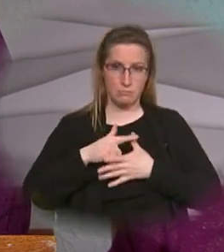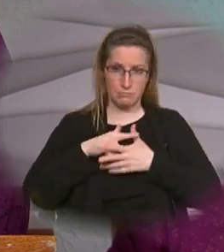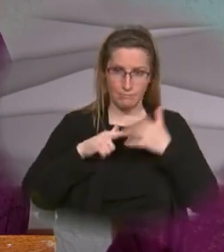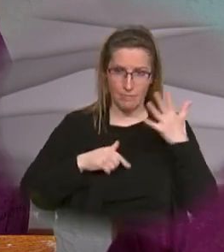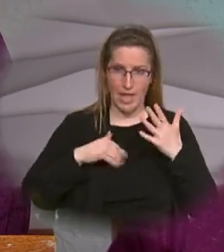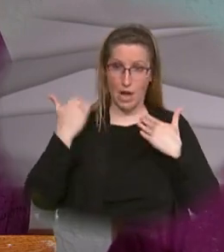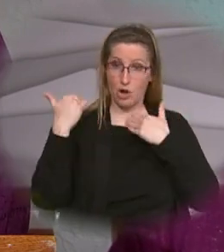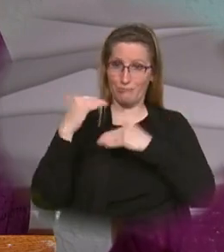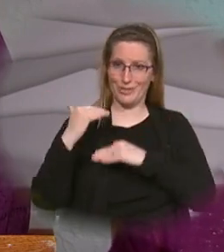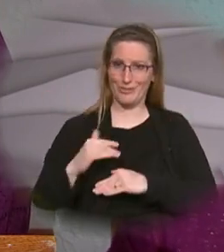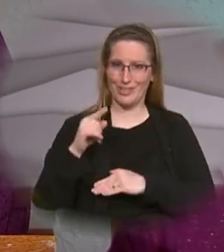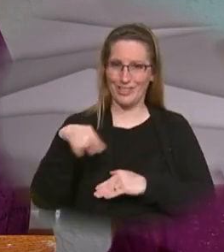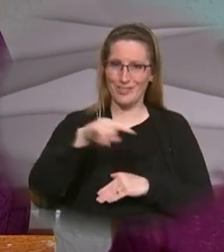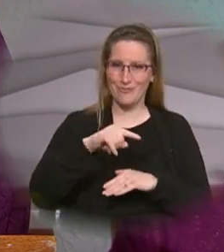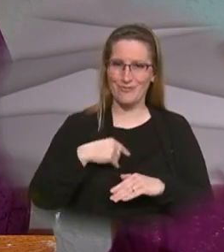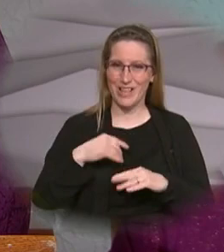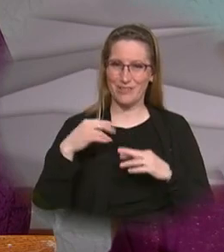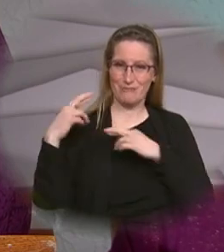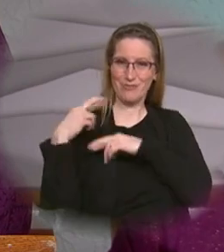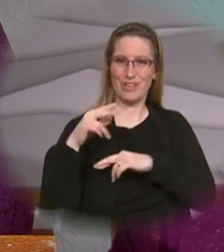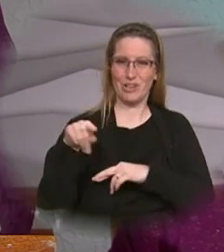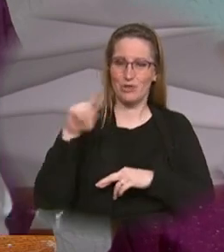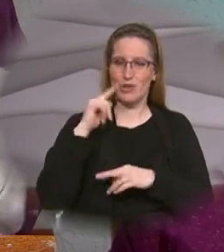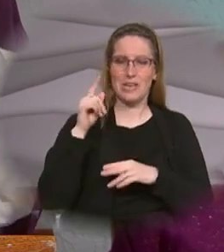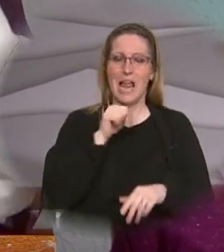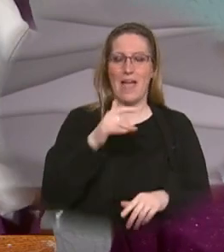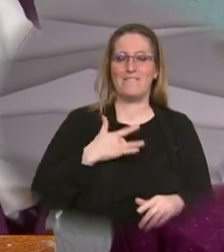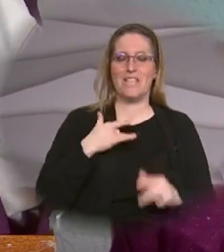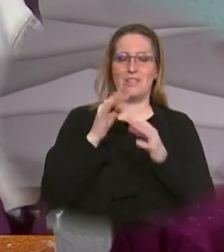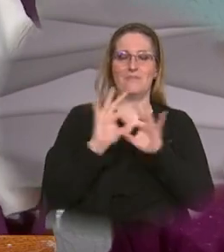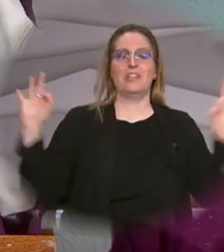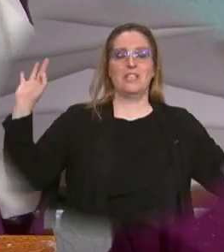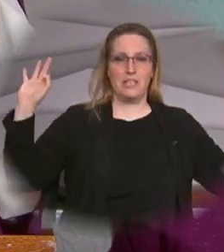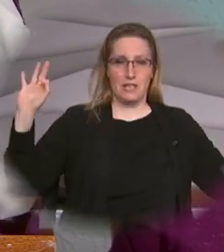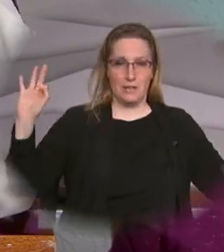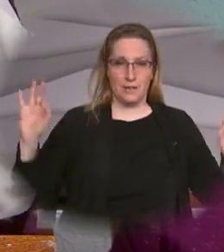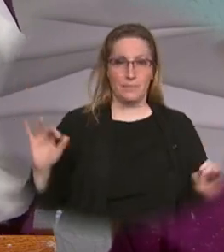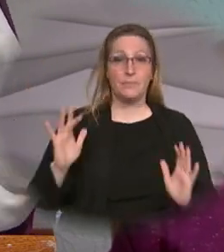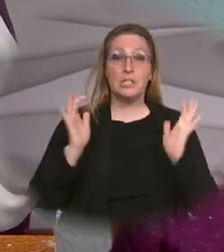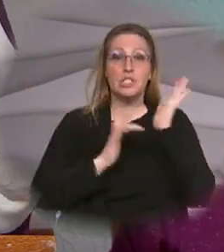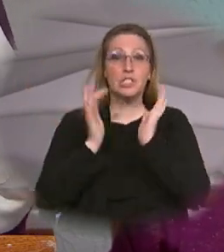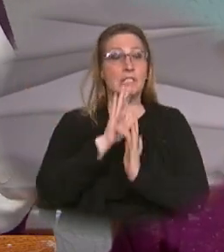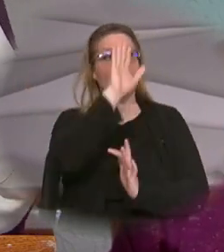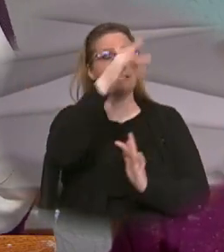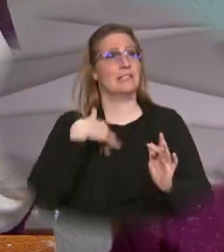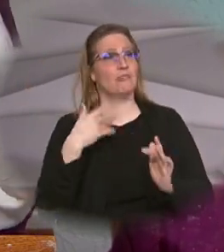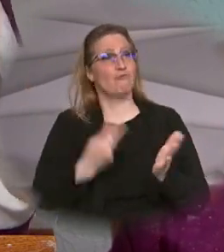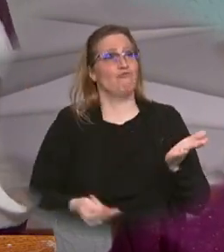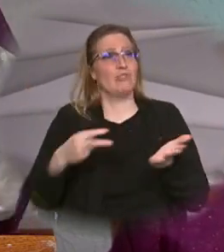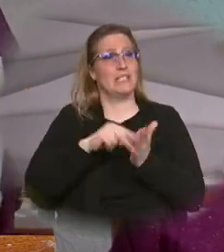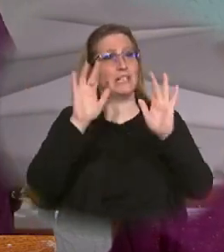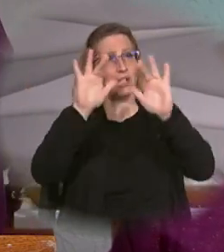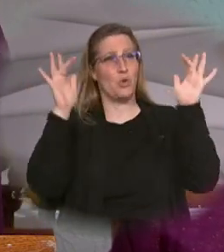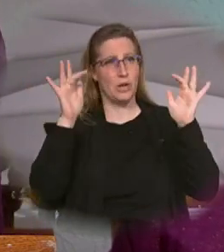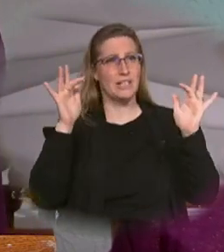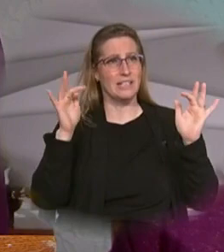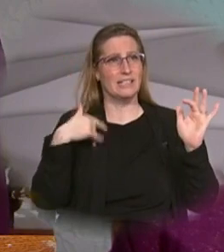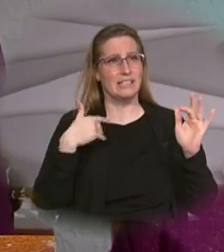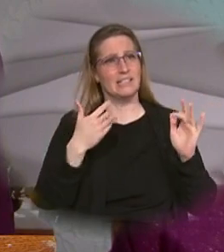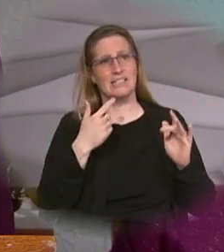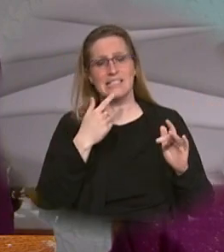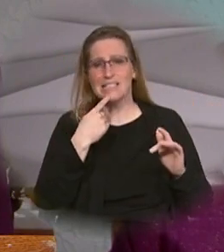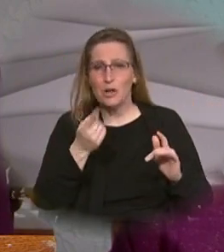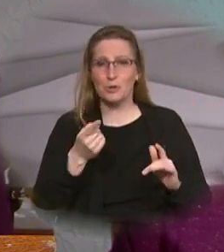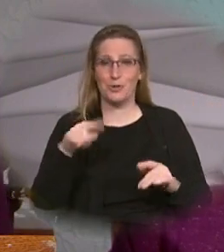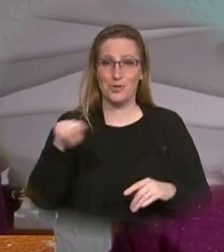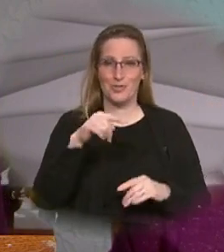us that bind us, that keep us from being free Jesus in all of his risen glory stands before us and simply bids us to come